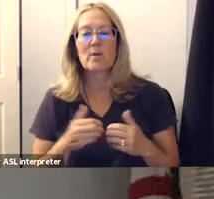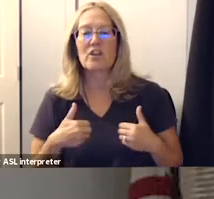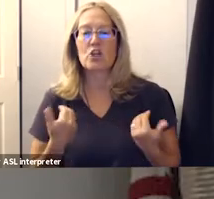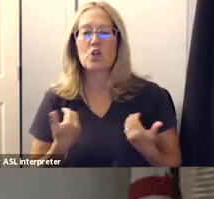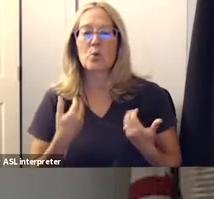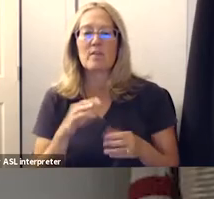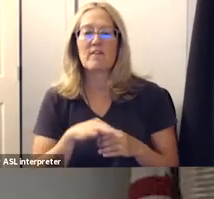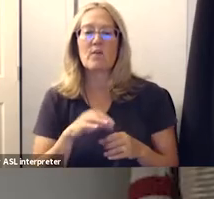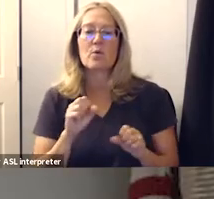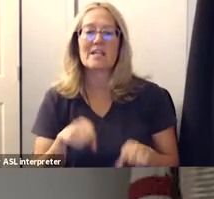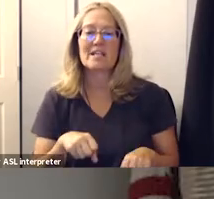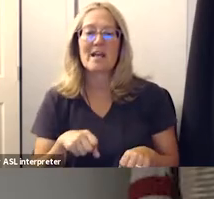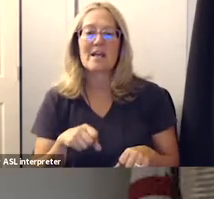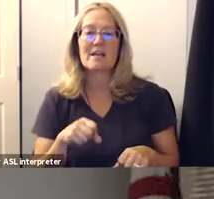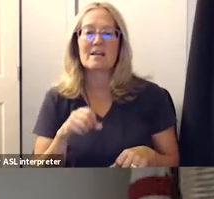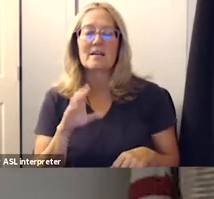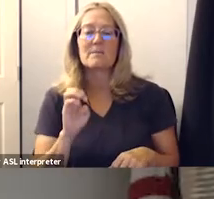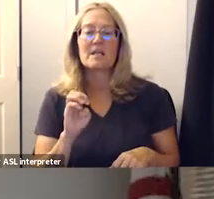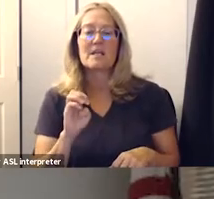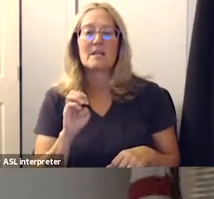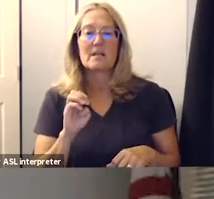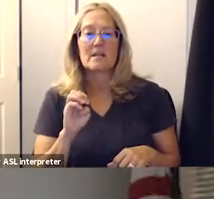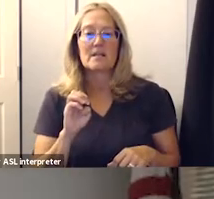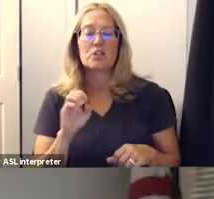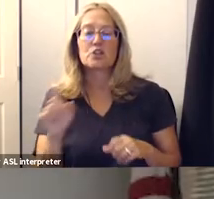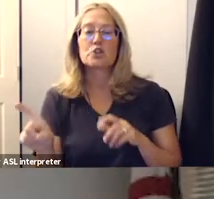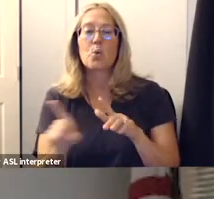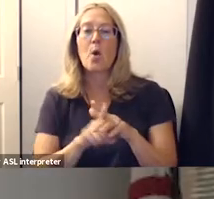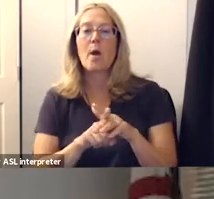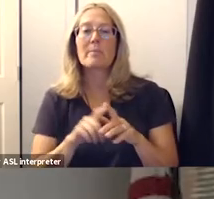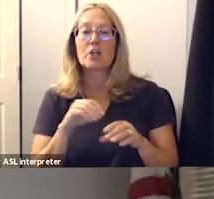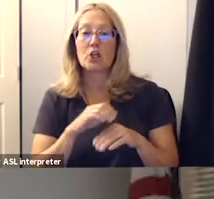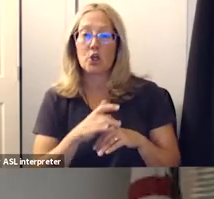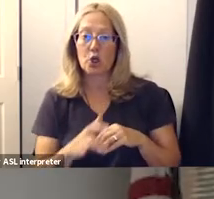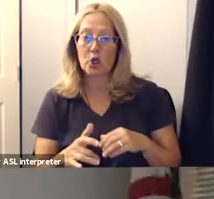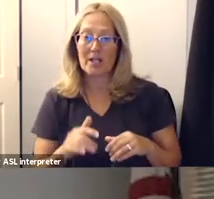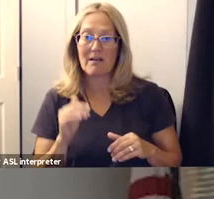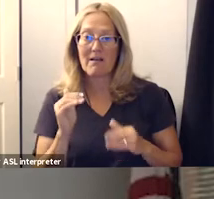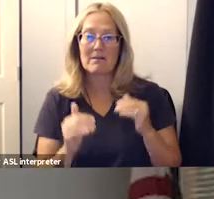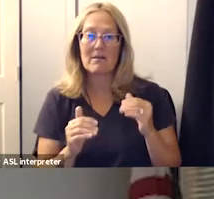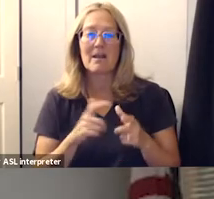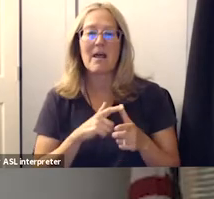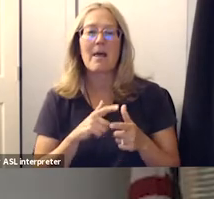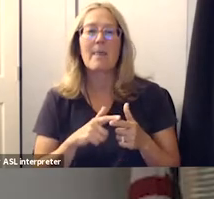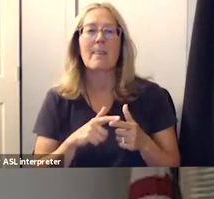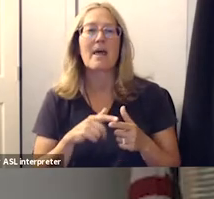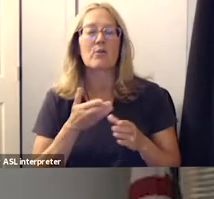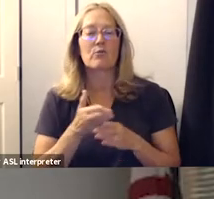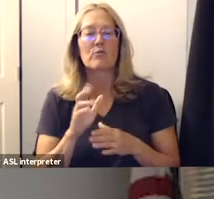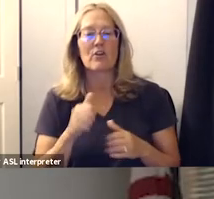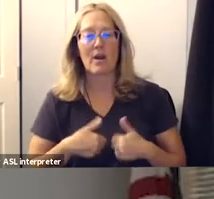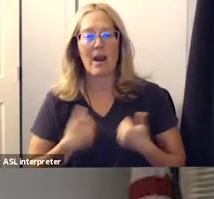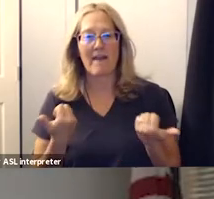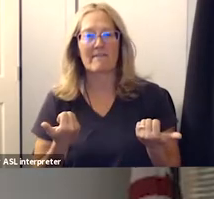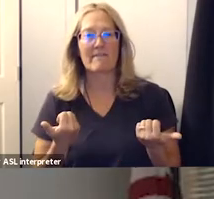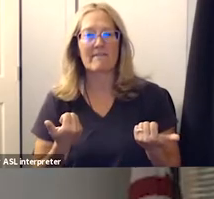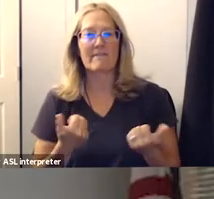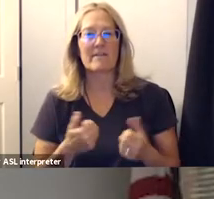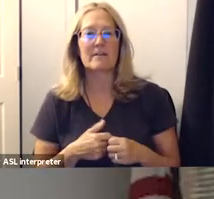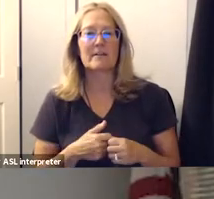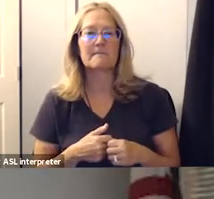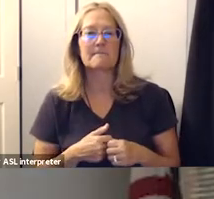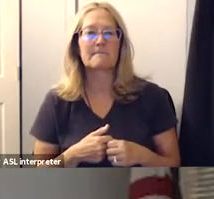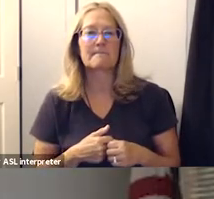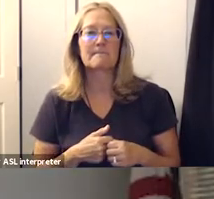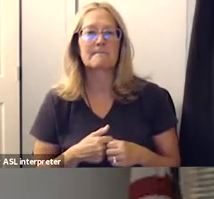young people turn out to vote in early adulthood they may engage throughout their lives contributing to a